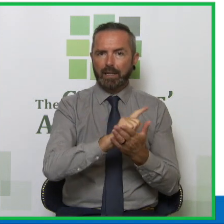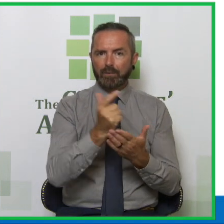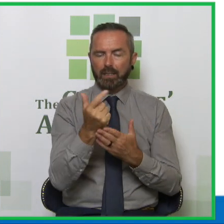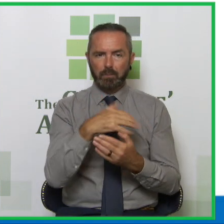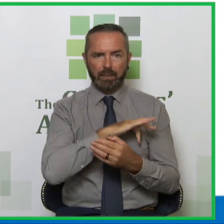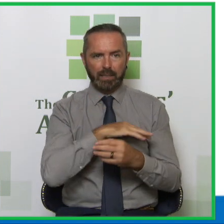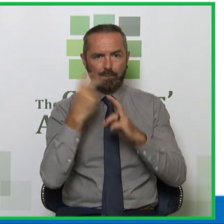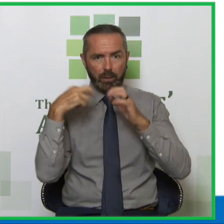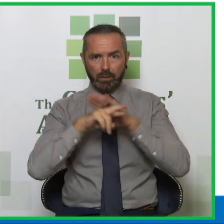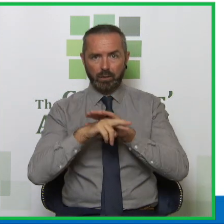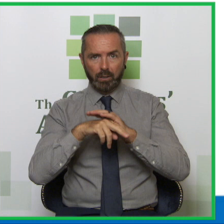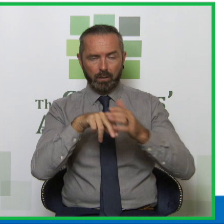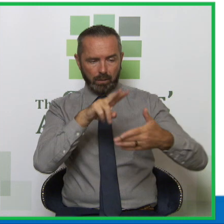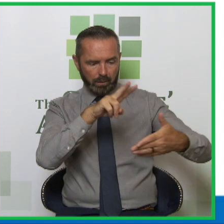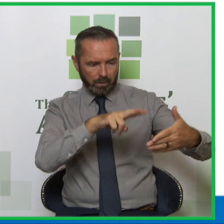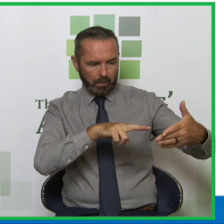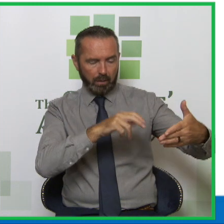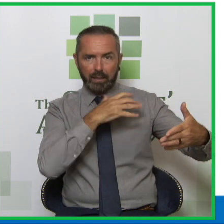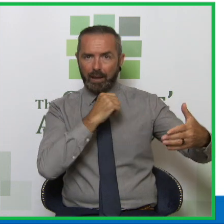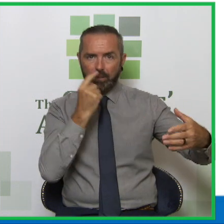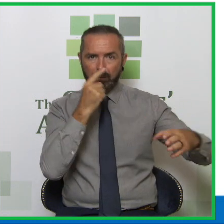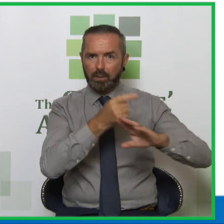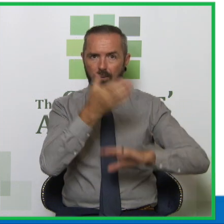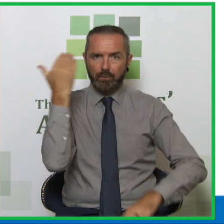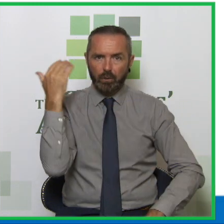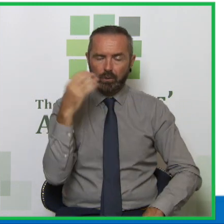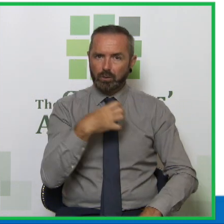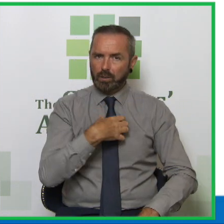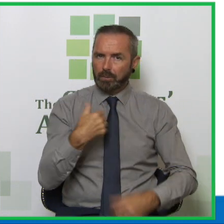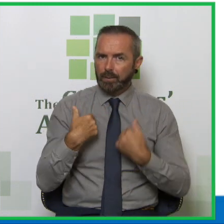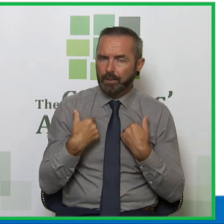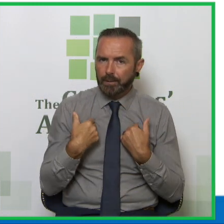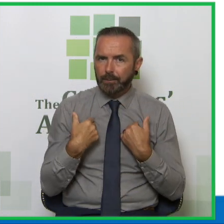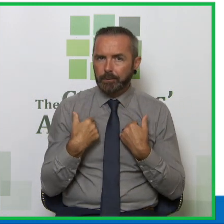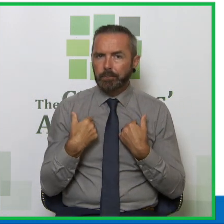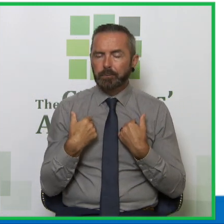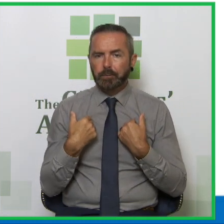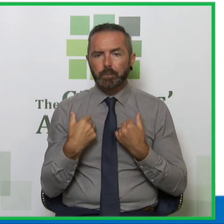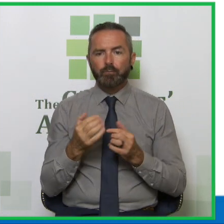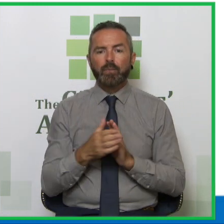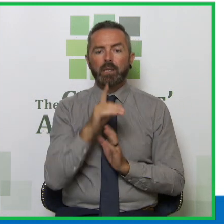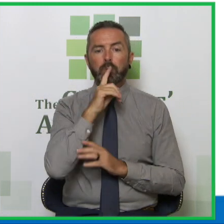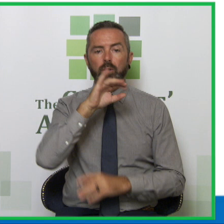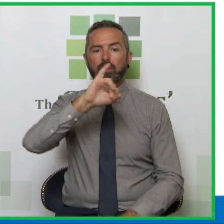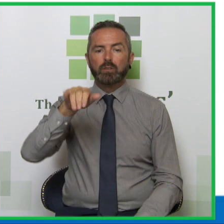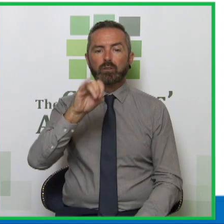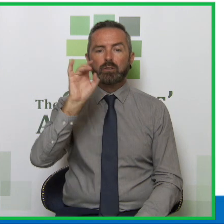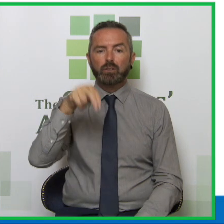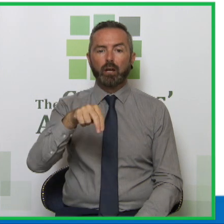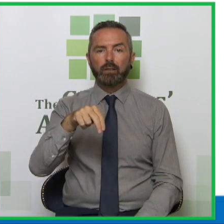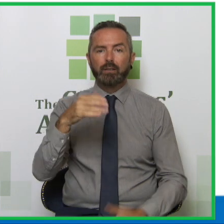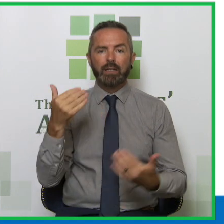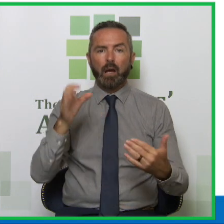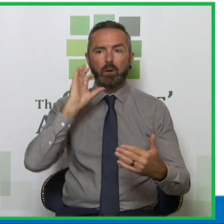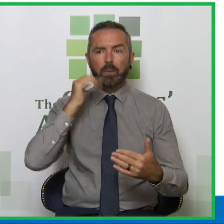okay. I'm not face to face you know all the time. This was quite shocking for me. But John this day because